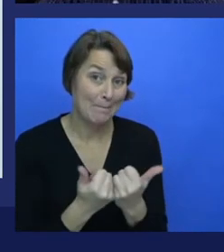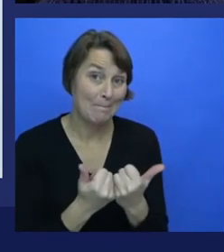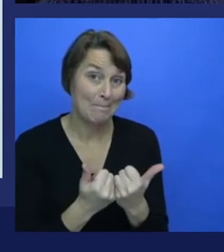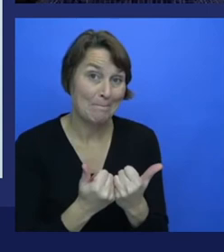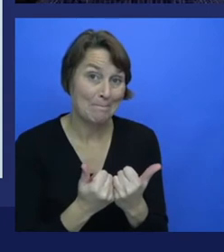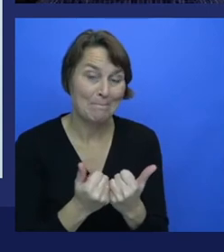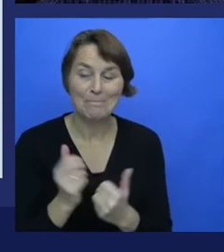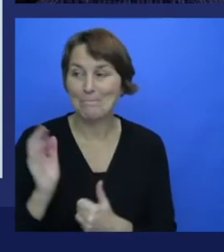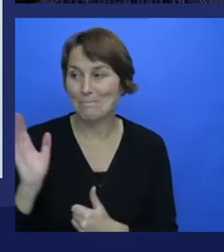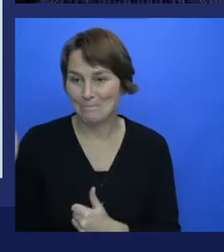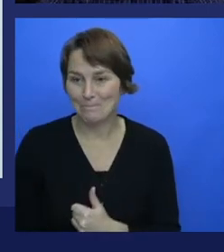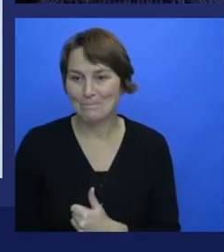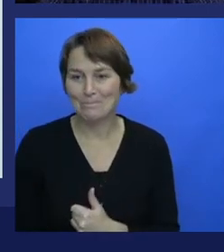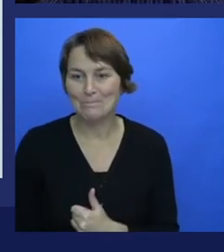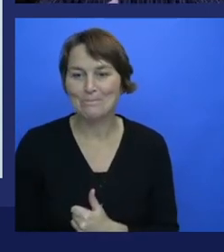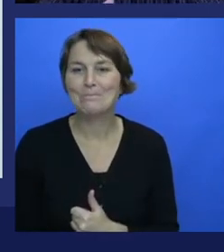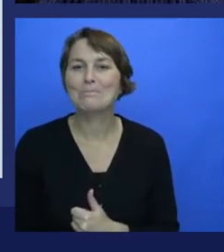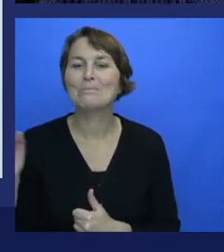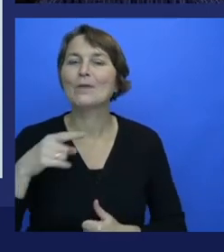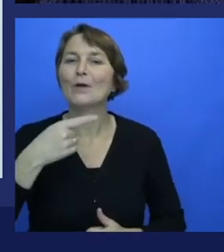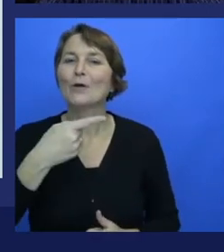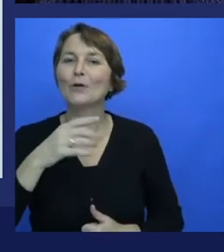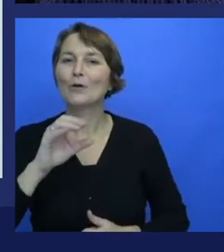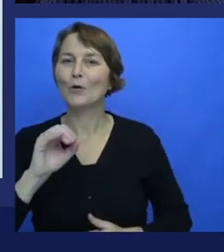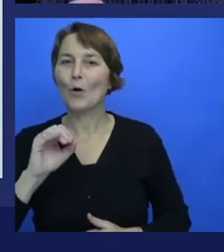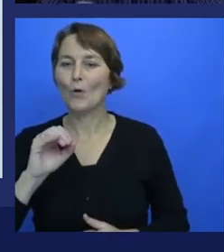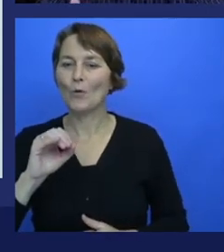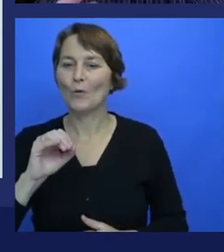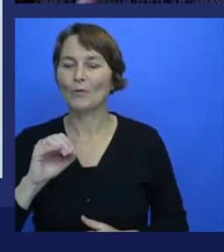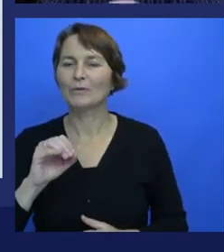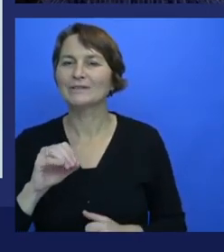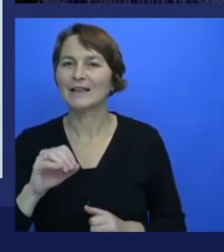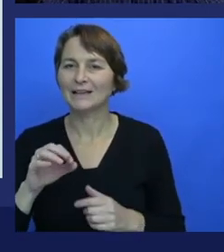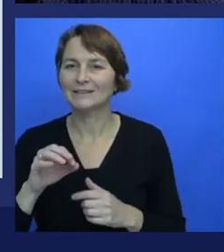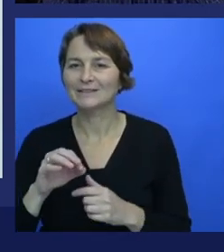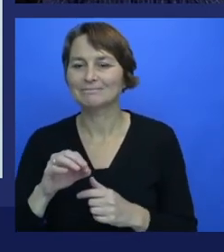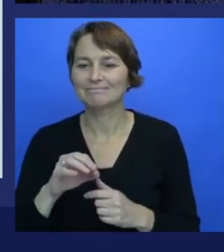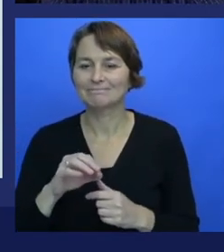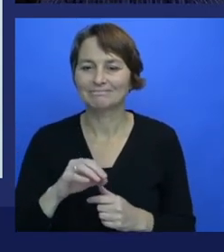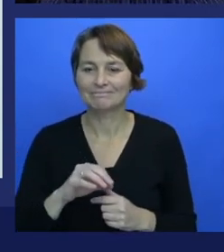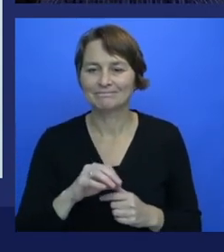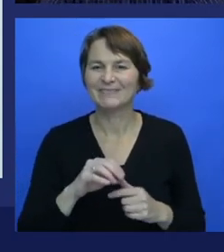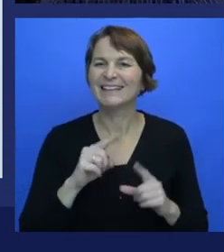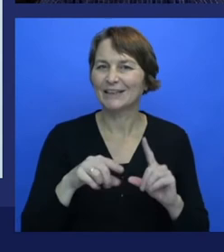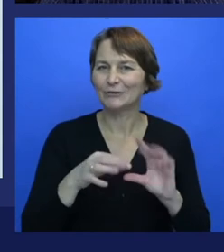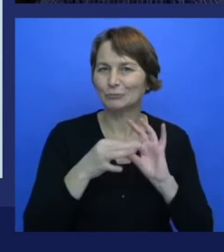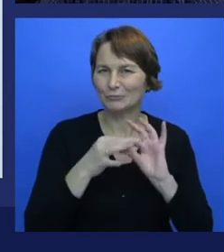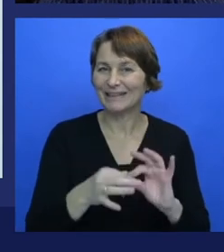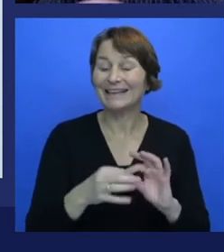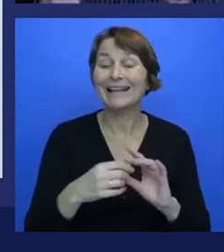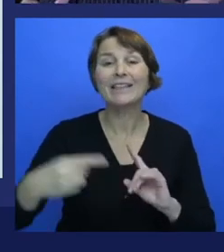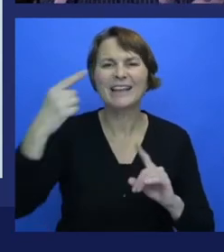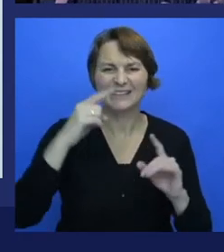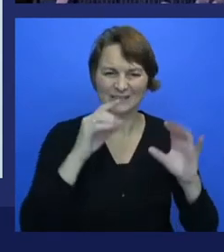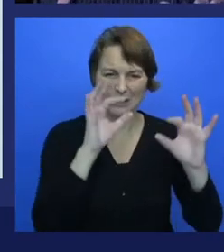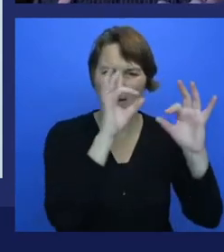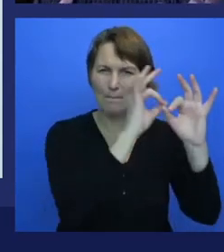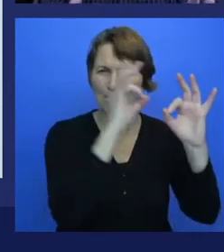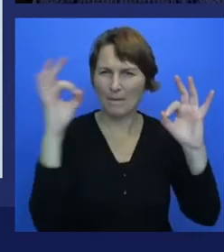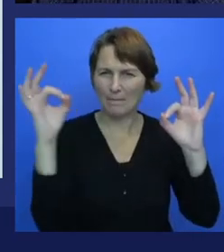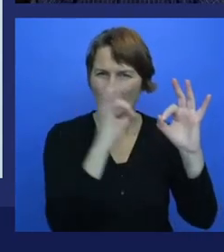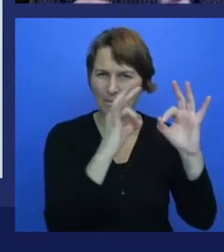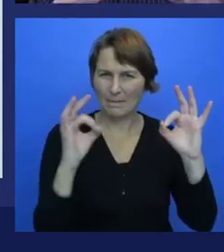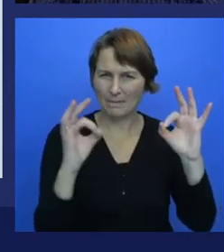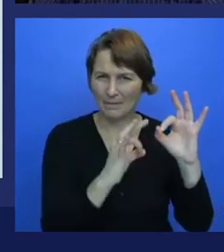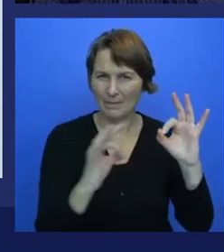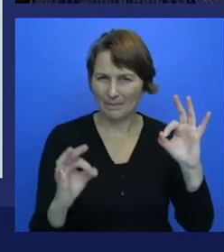success in the 1970s by IBM with Deep Blue. Go was considered an impossible game to model, certainly in the distribution tree